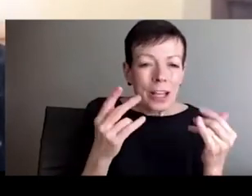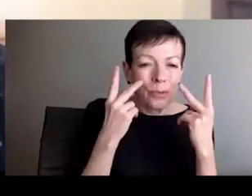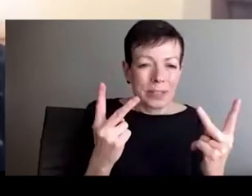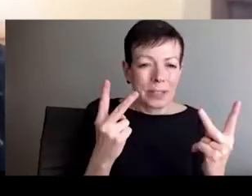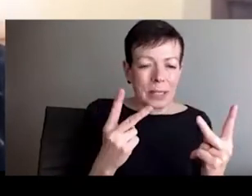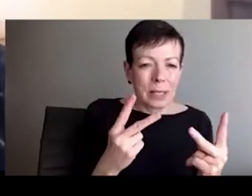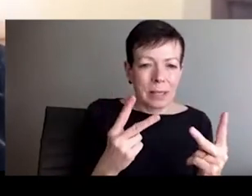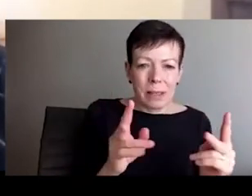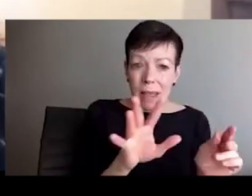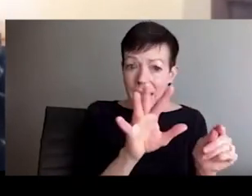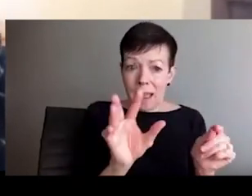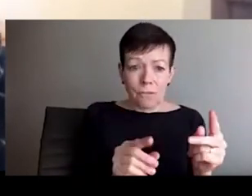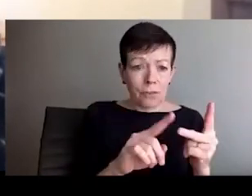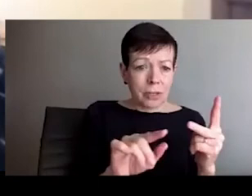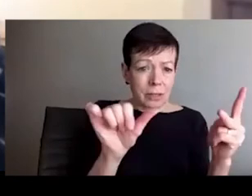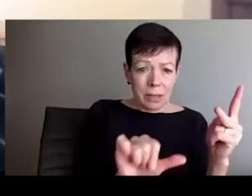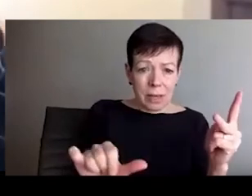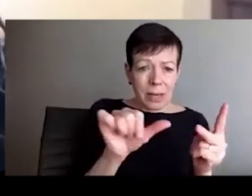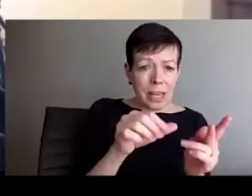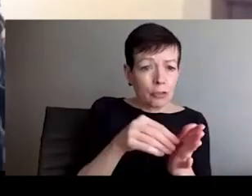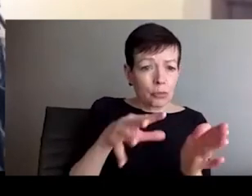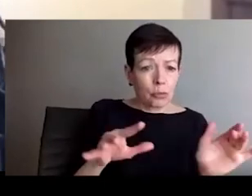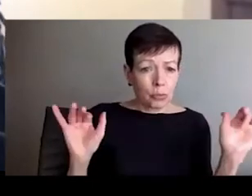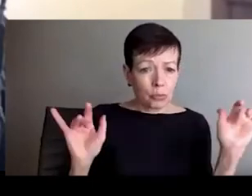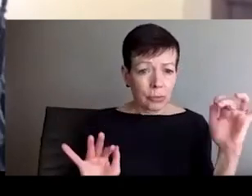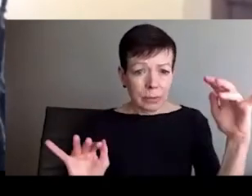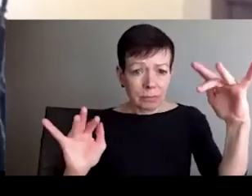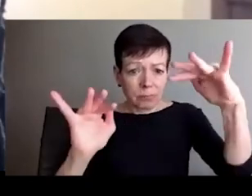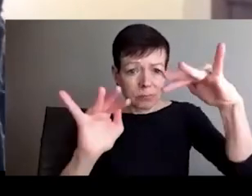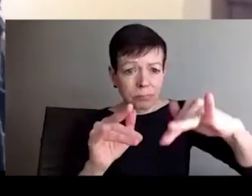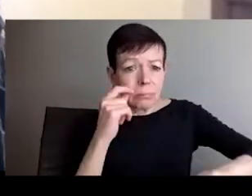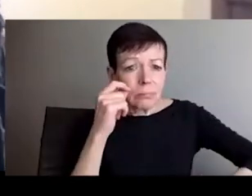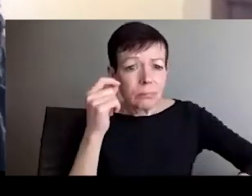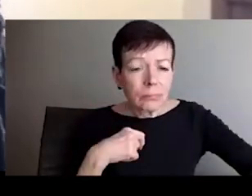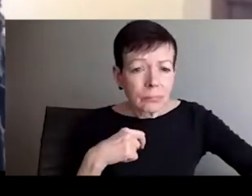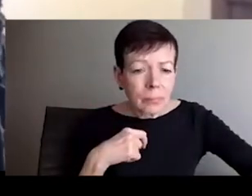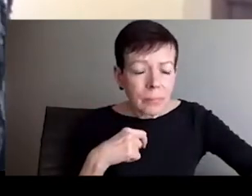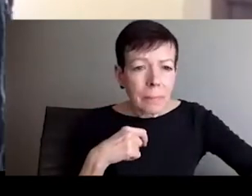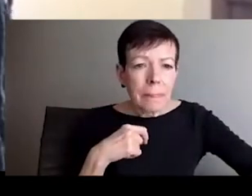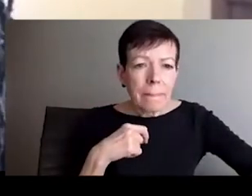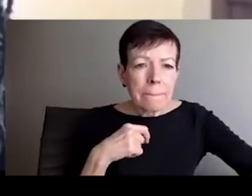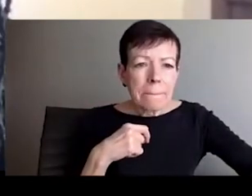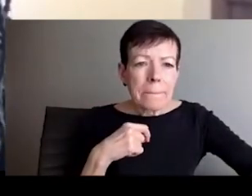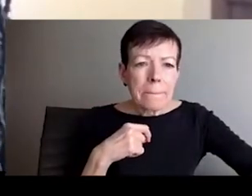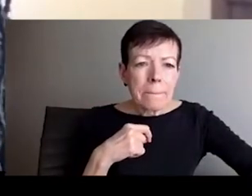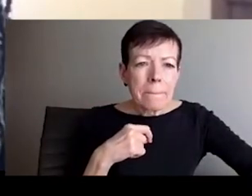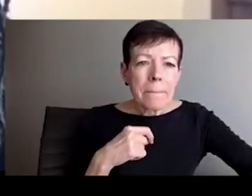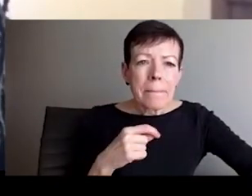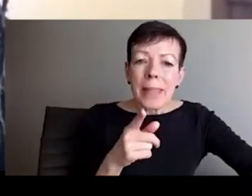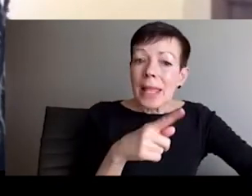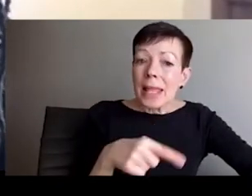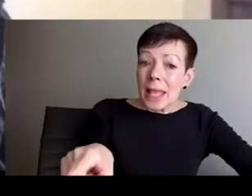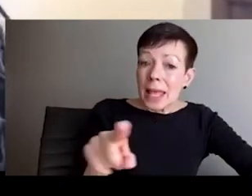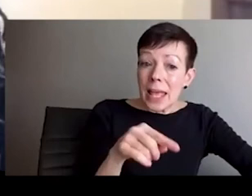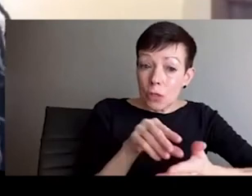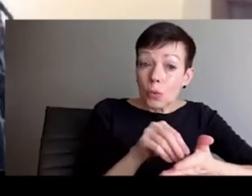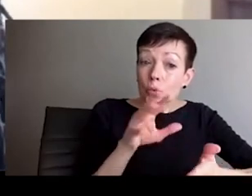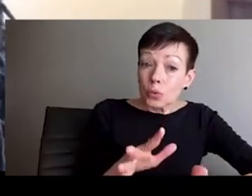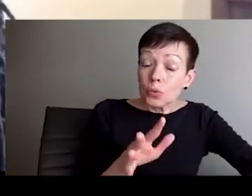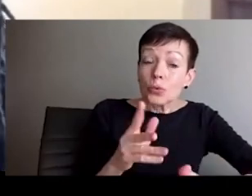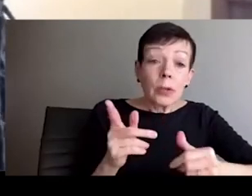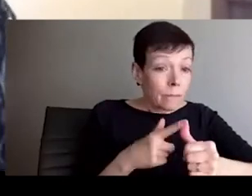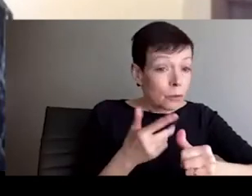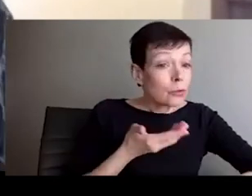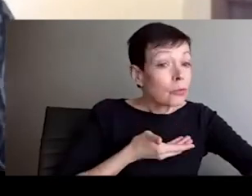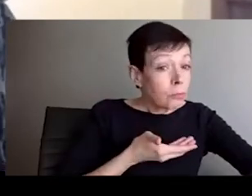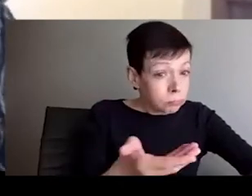Union and be able to go on and have careers and experience a different kind of life than, let's say, for instance,